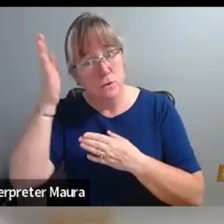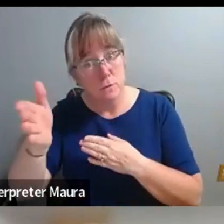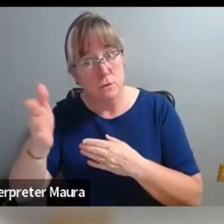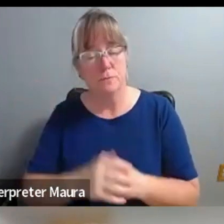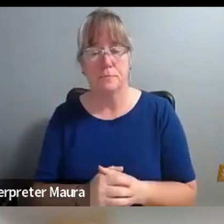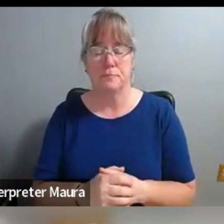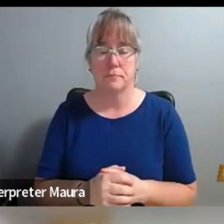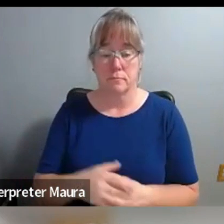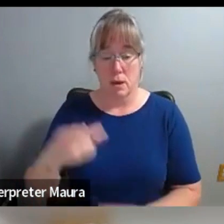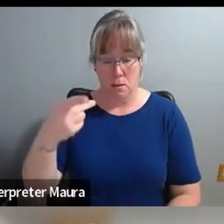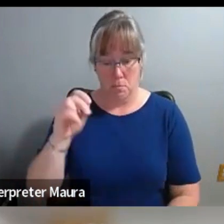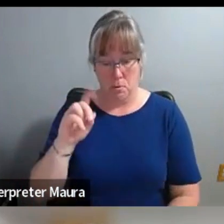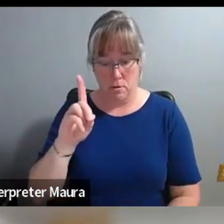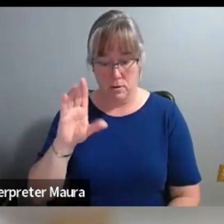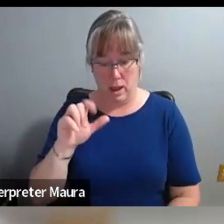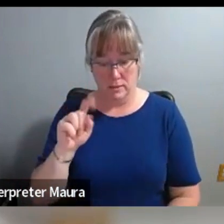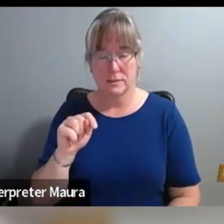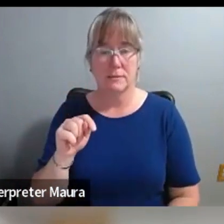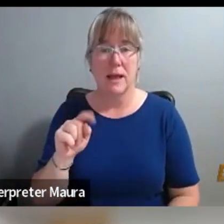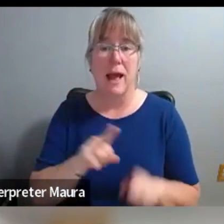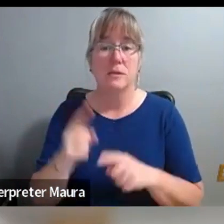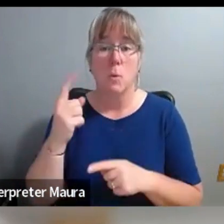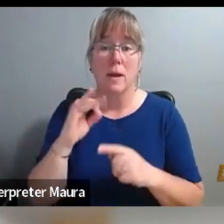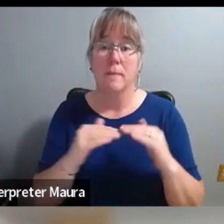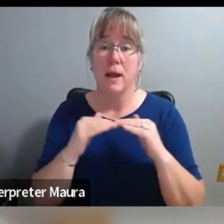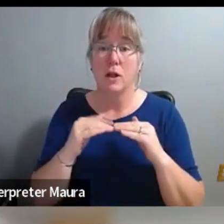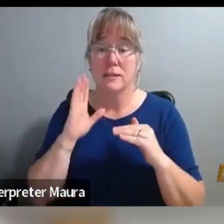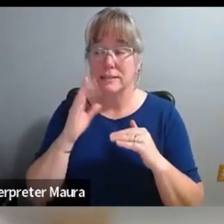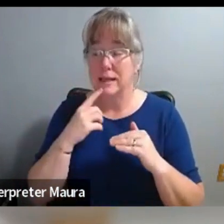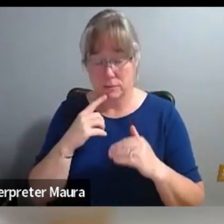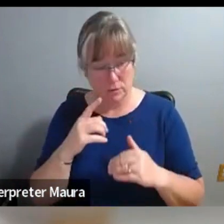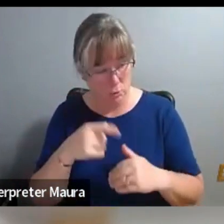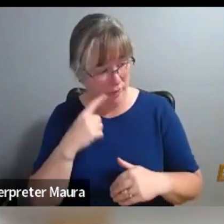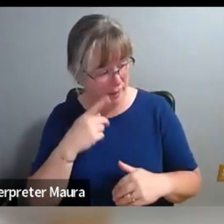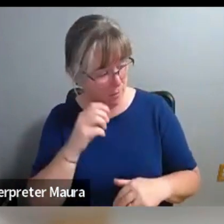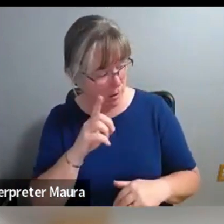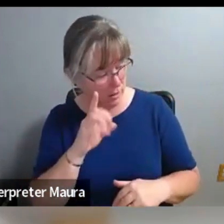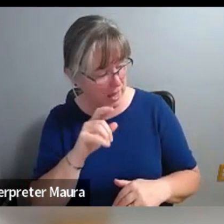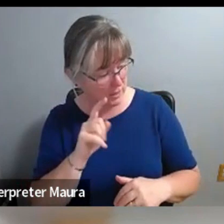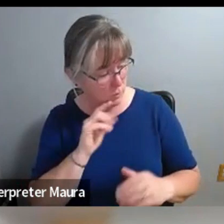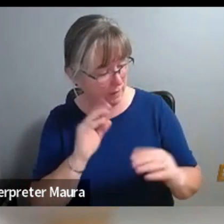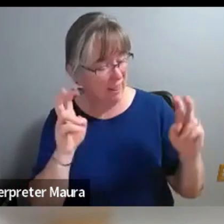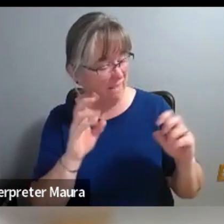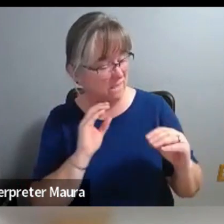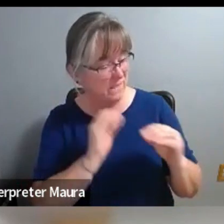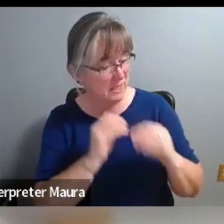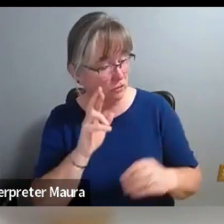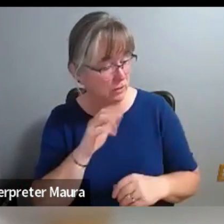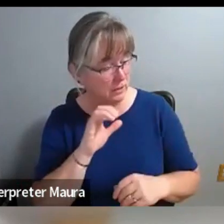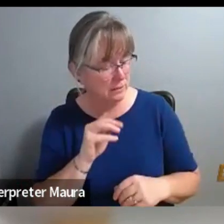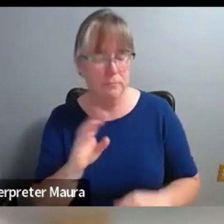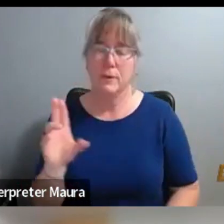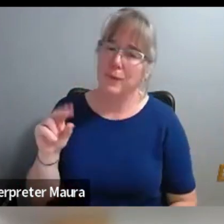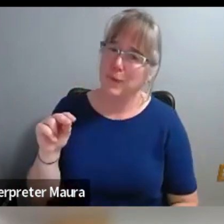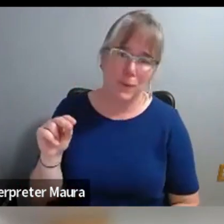a podcast will, as one of my colleagues put it, fix racism? No, I don't. What I hope